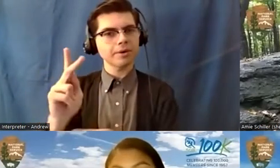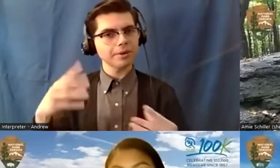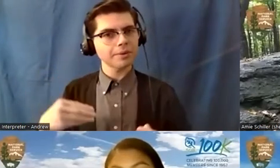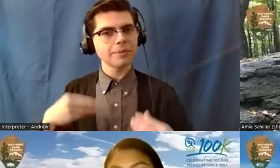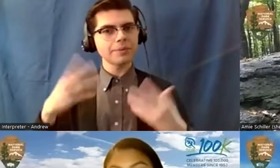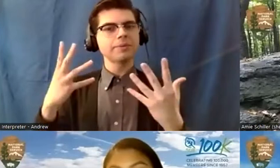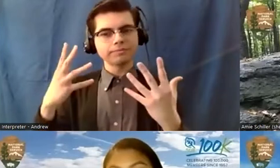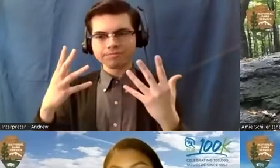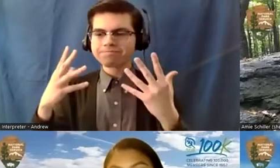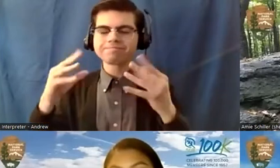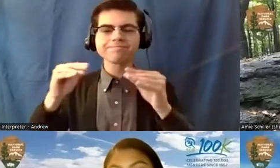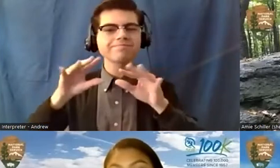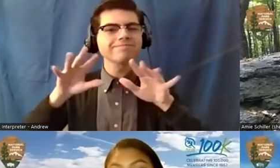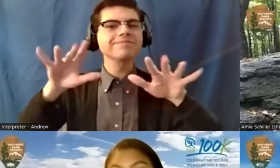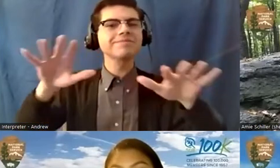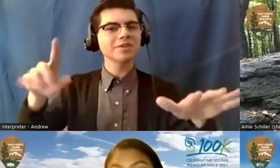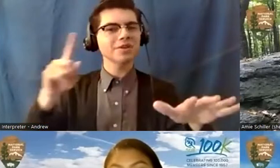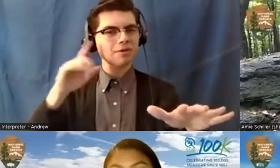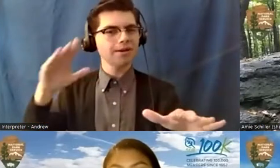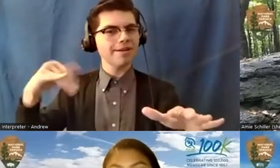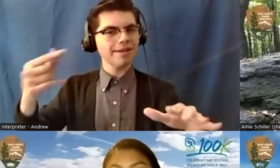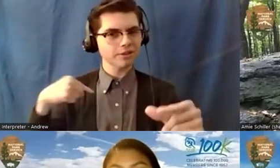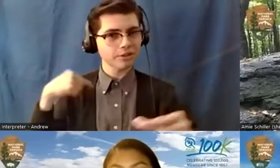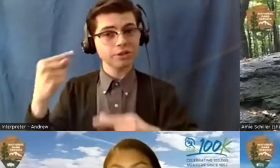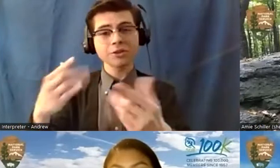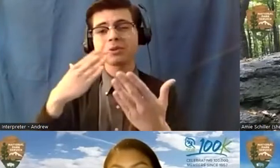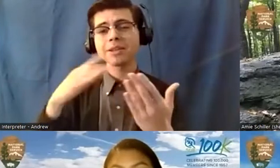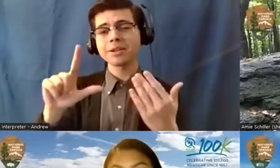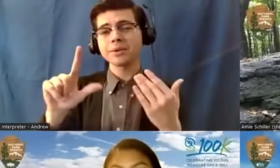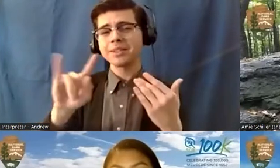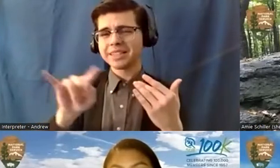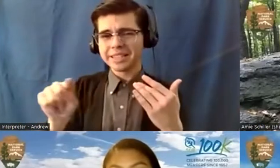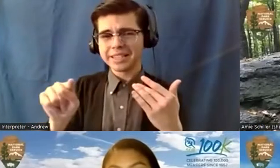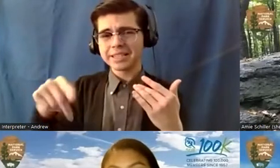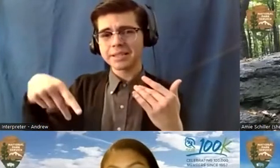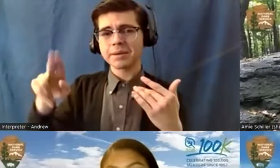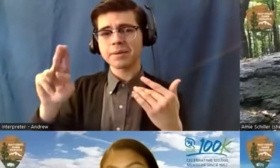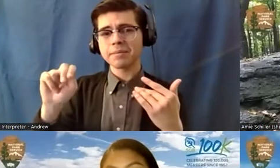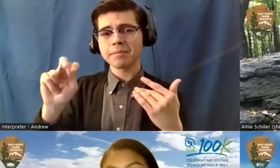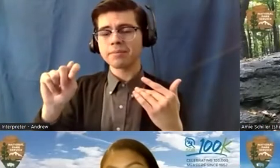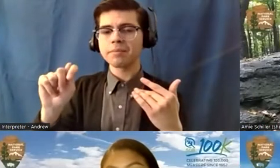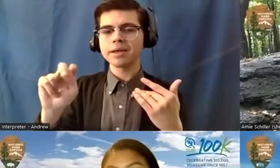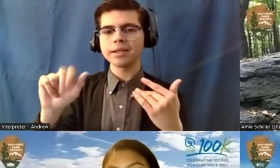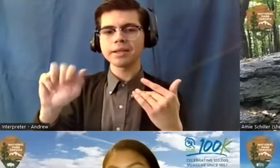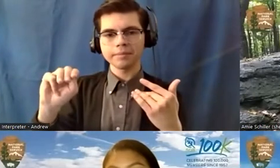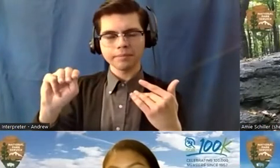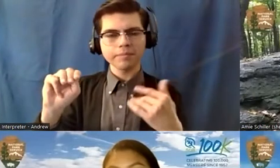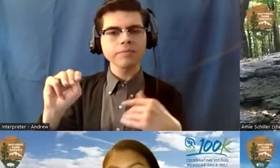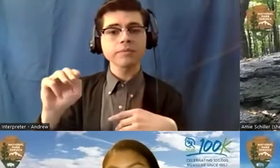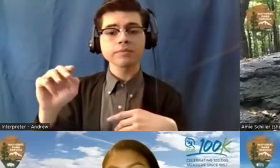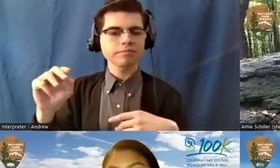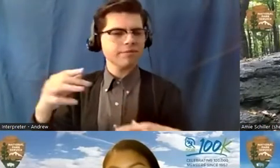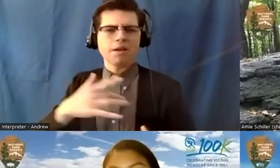generations. So I thank Liz Putman from the bottom of my heart for giving me this